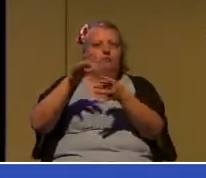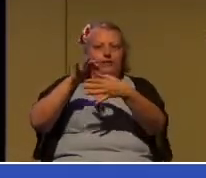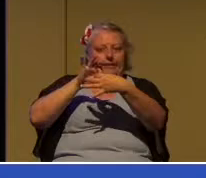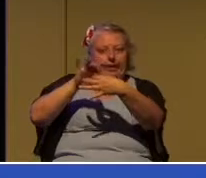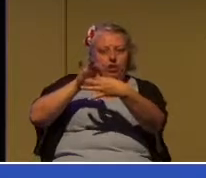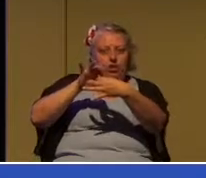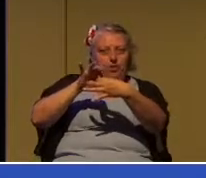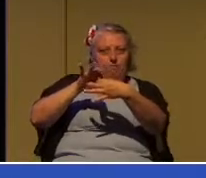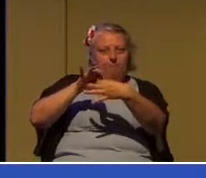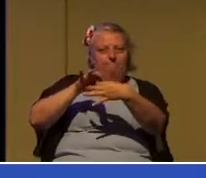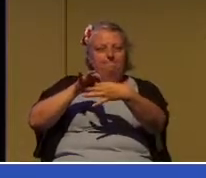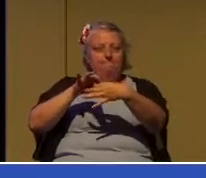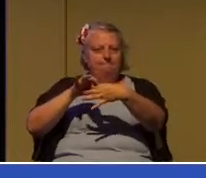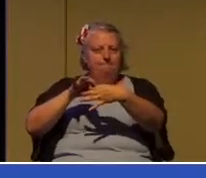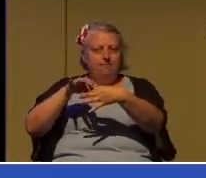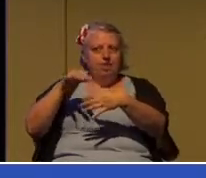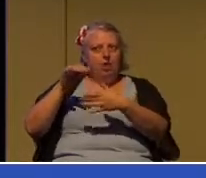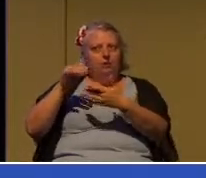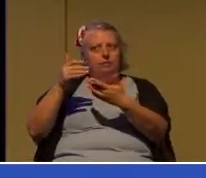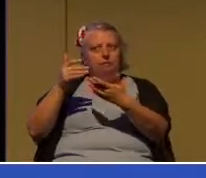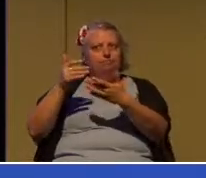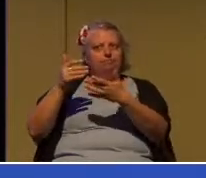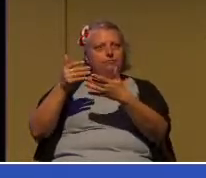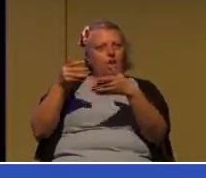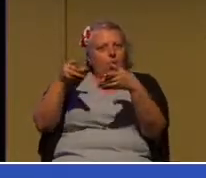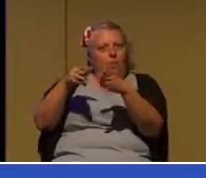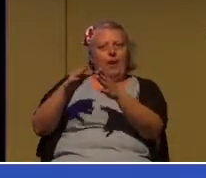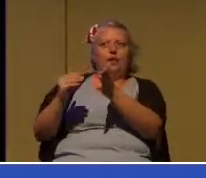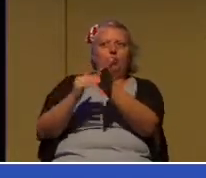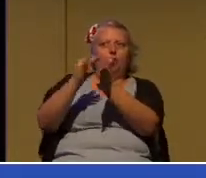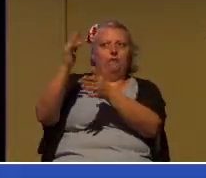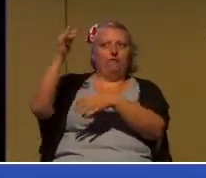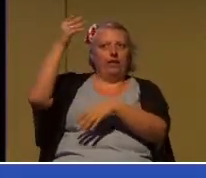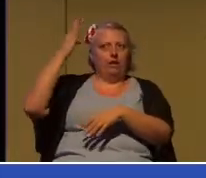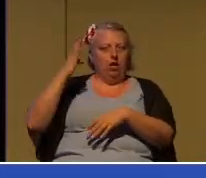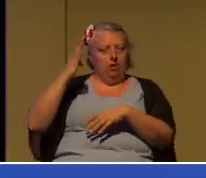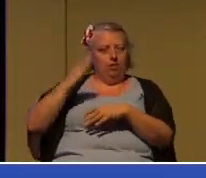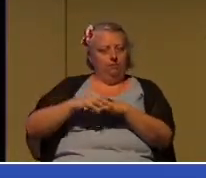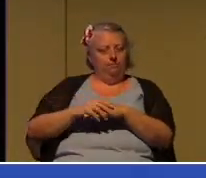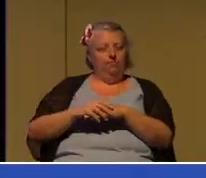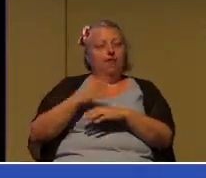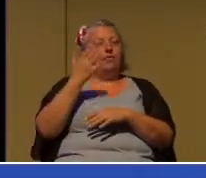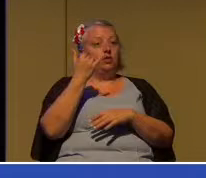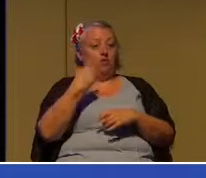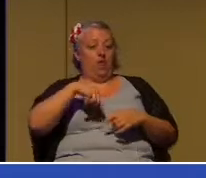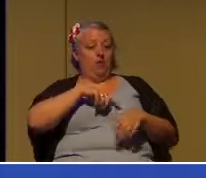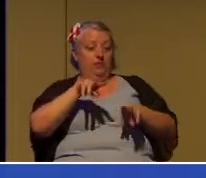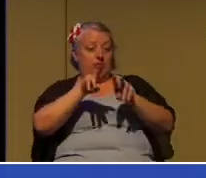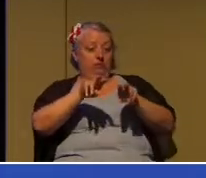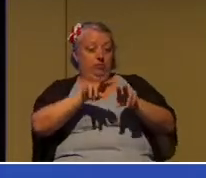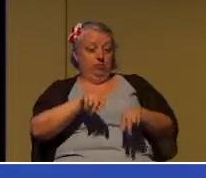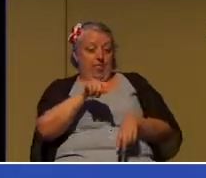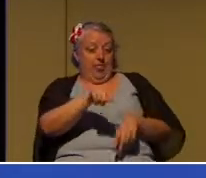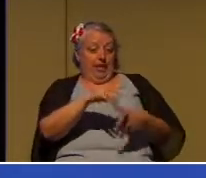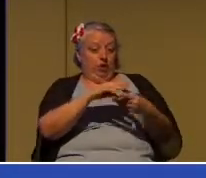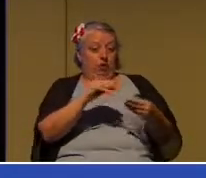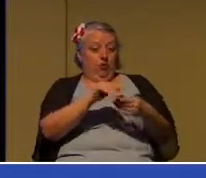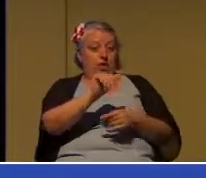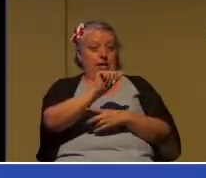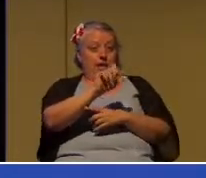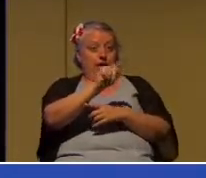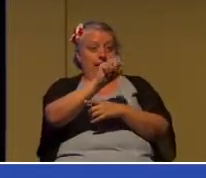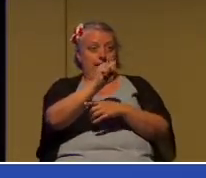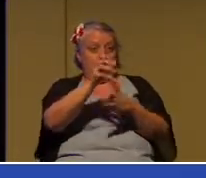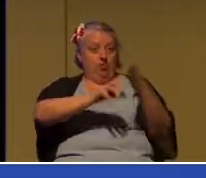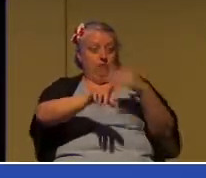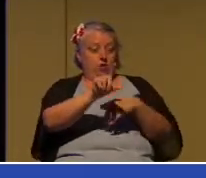in a God-glorifying way? And that's why we've been looking at this story here at Acts chapter 20, because it's